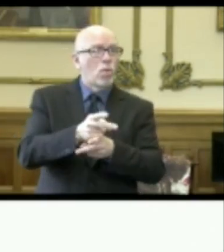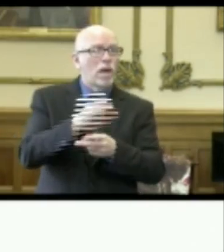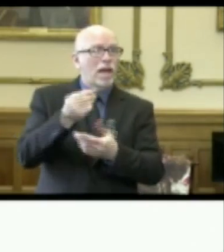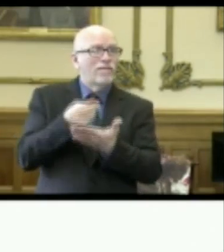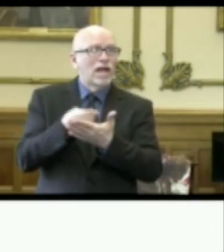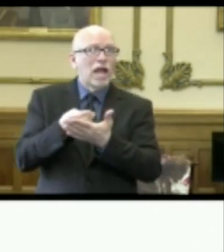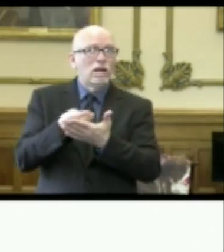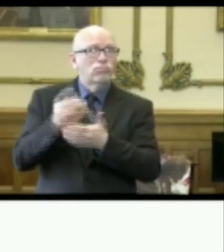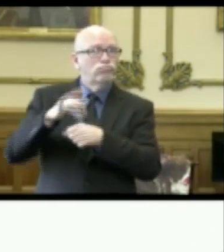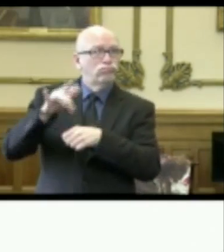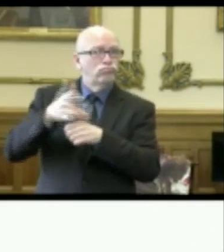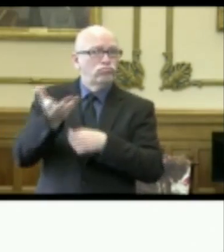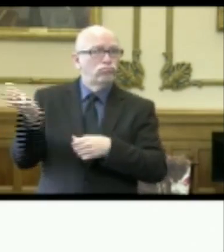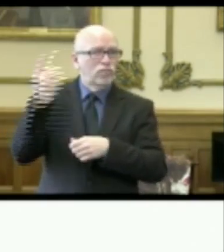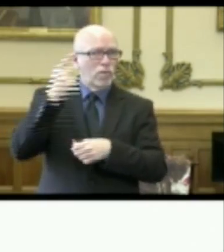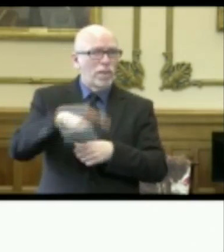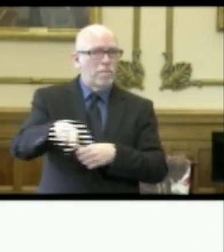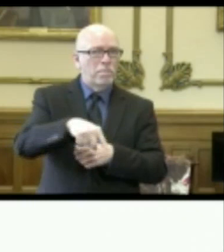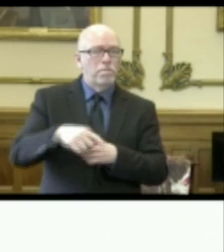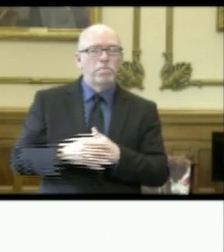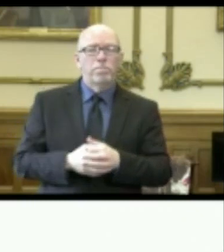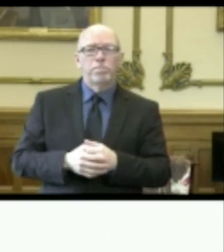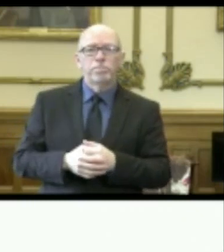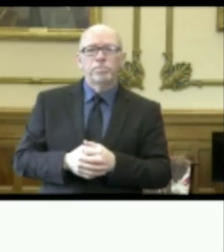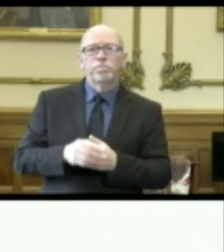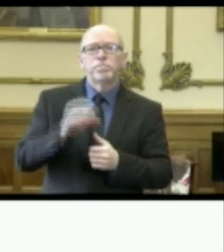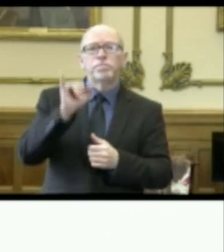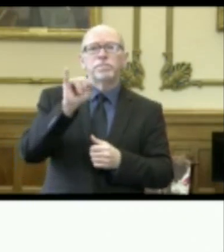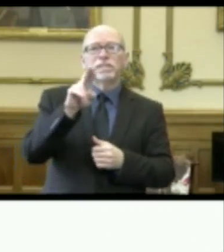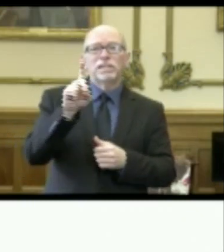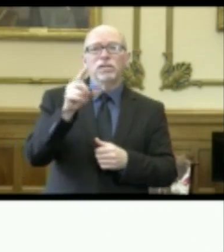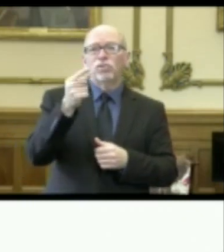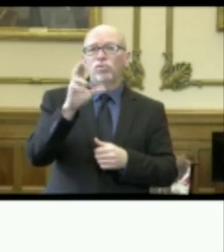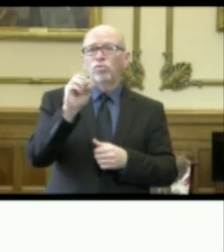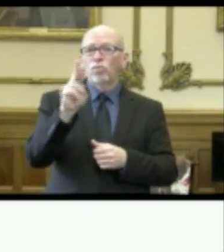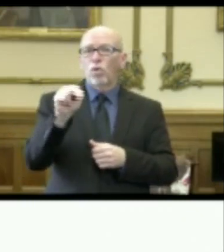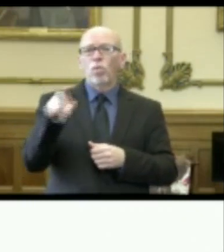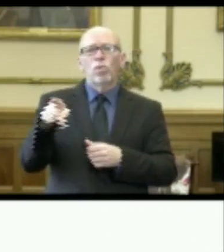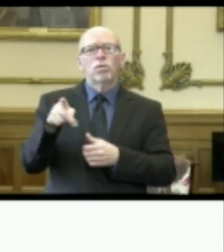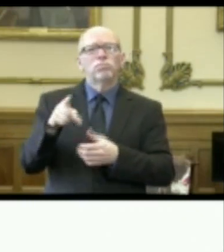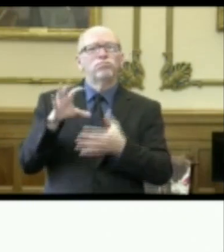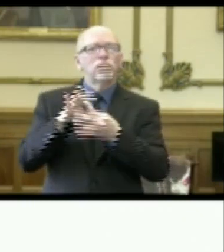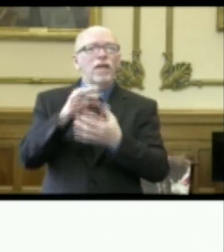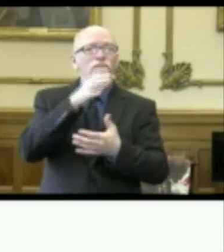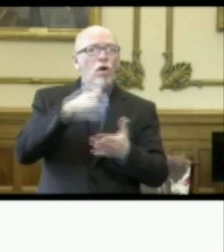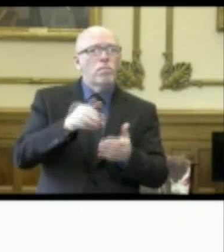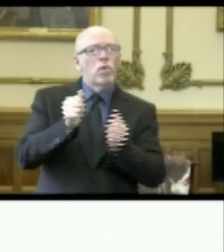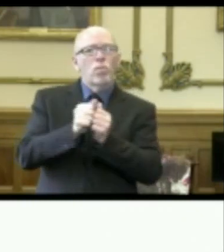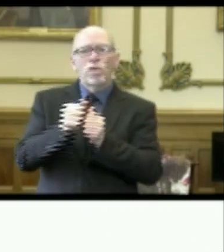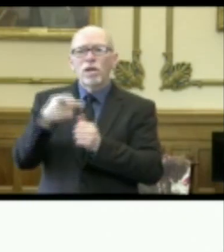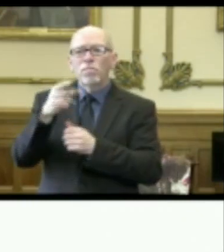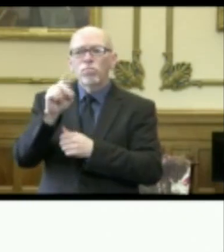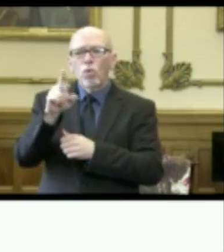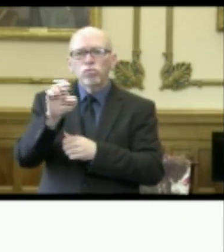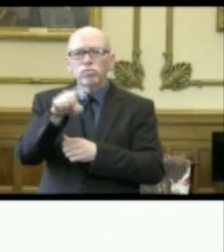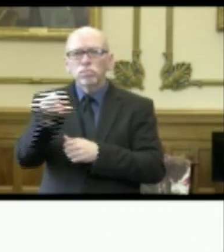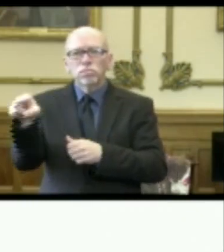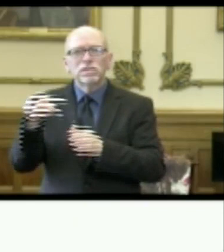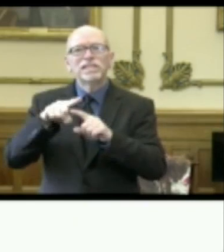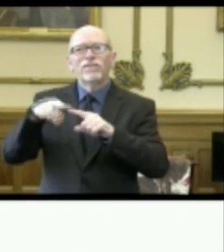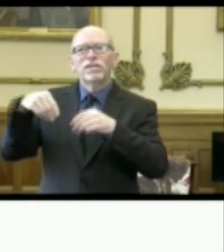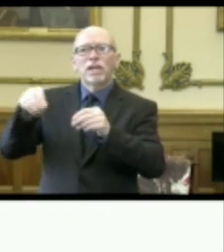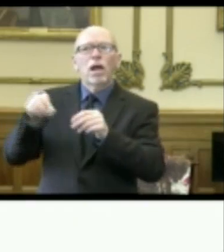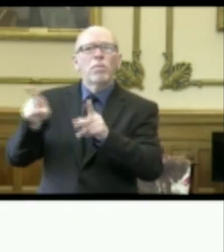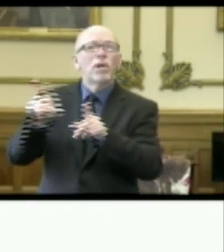resources available to them. Indiana Grown has been connecting farmers with produce to different sales opportunities